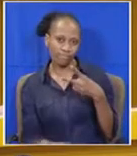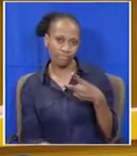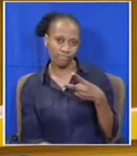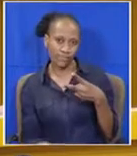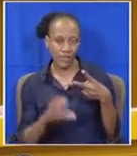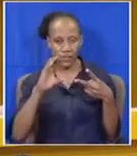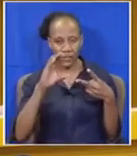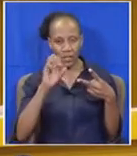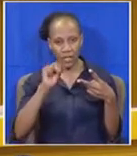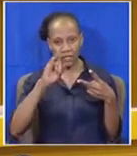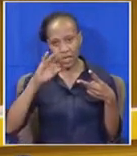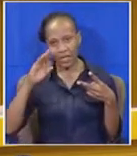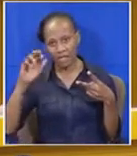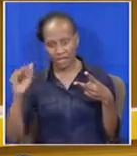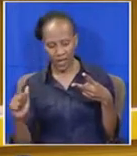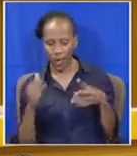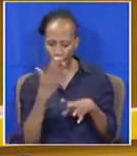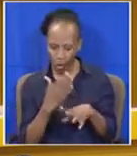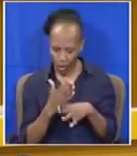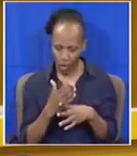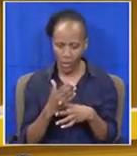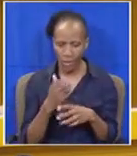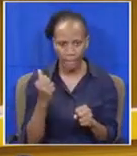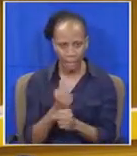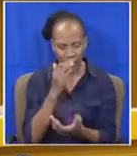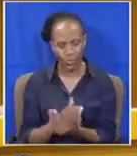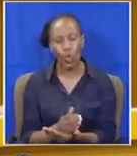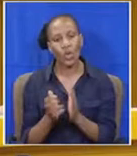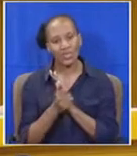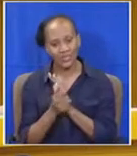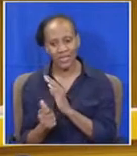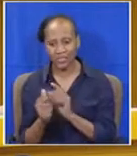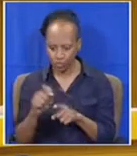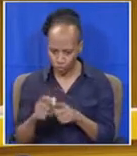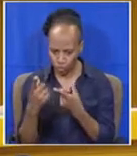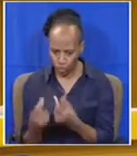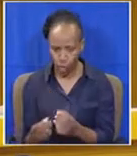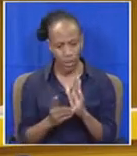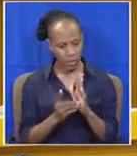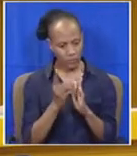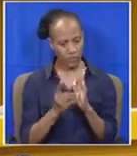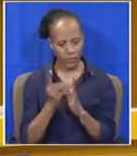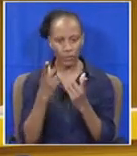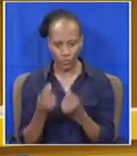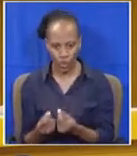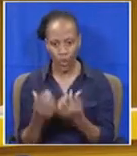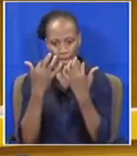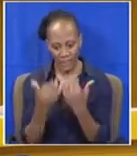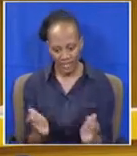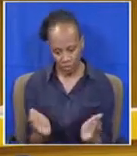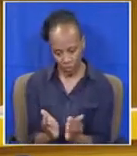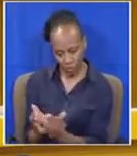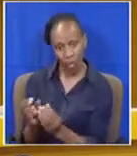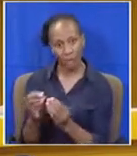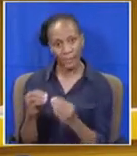CIFAR and CIFAR should work together to ensure proper skills, development, and then educate financial assistance to small businesses